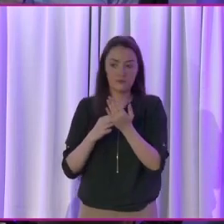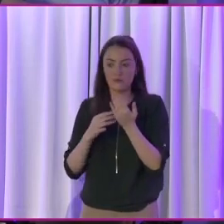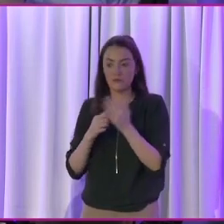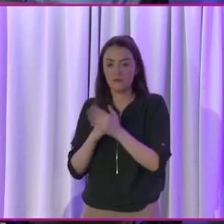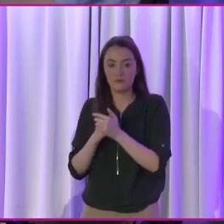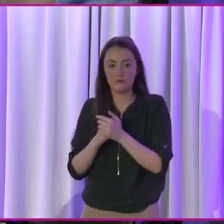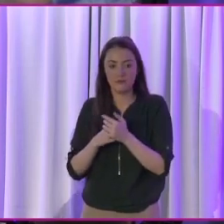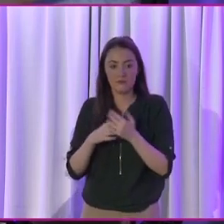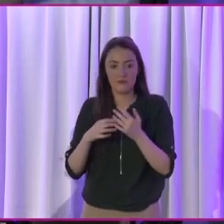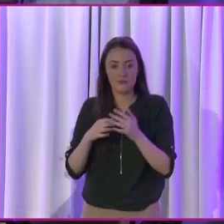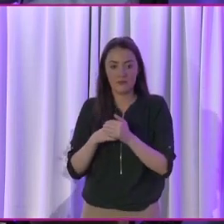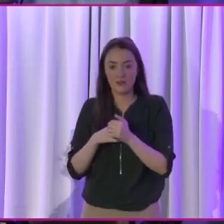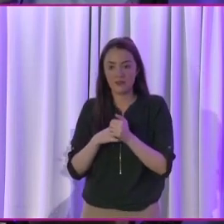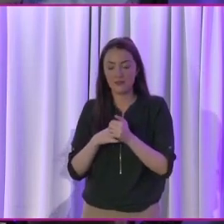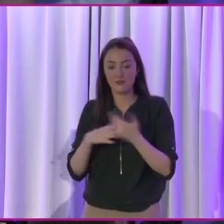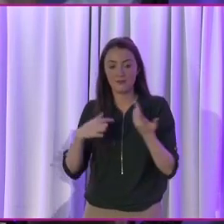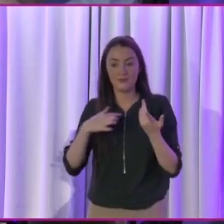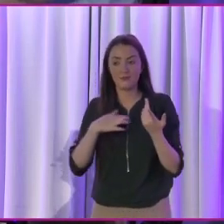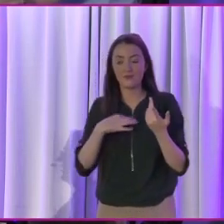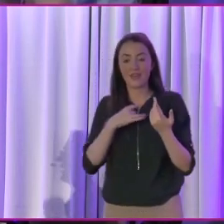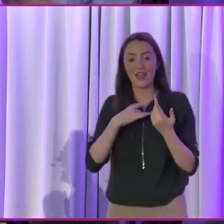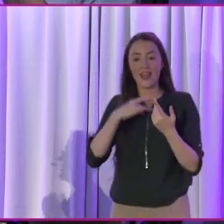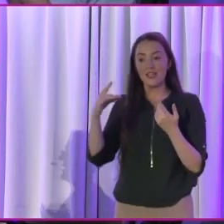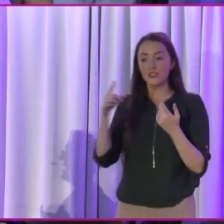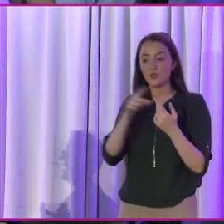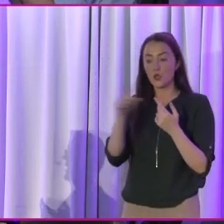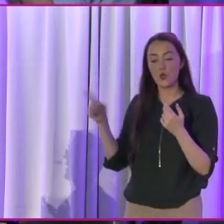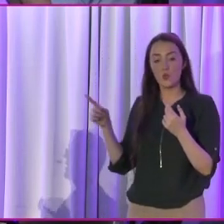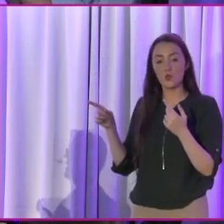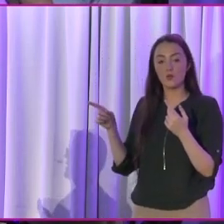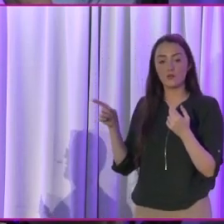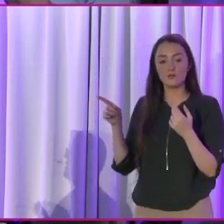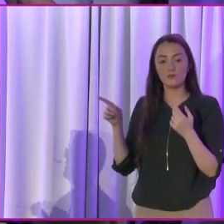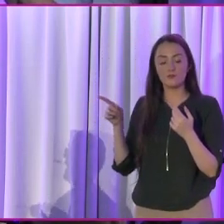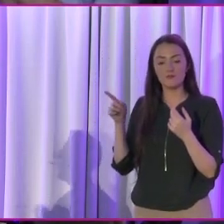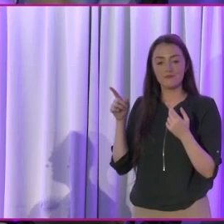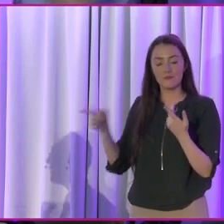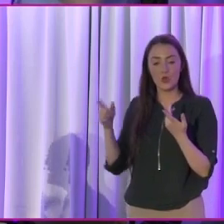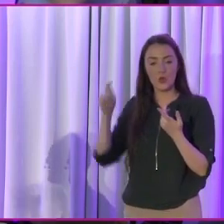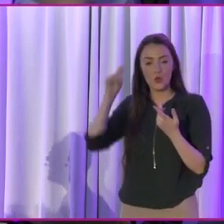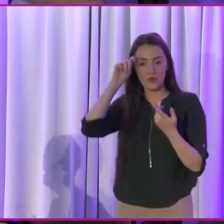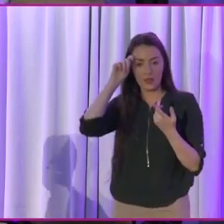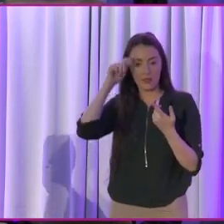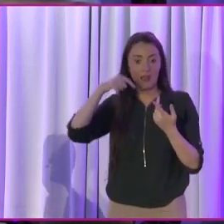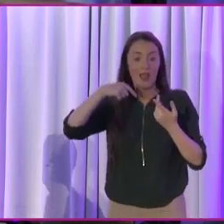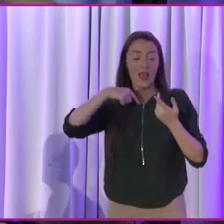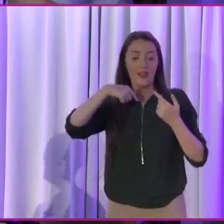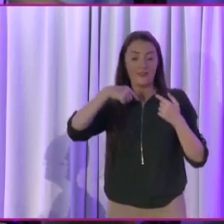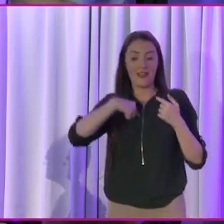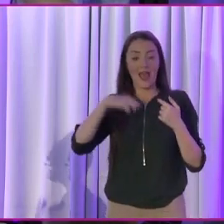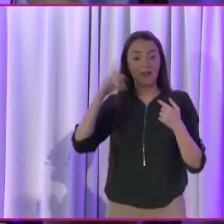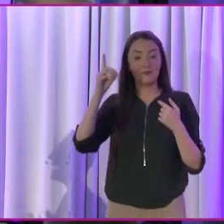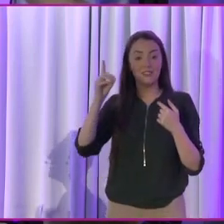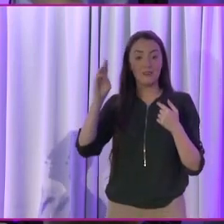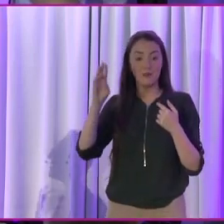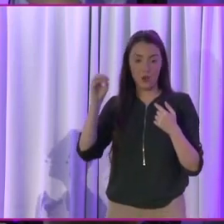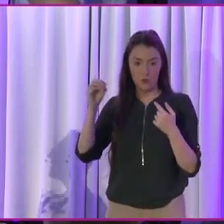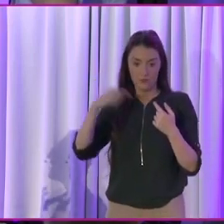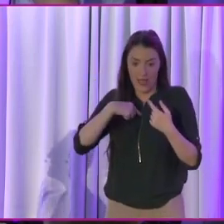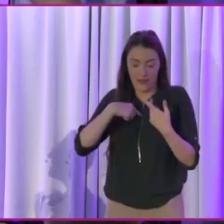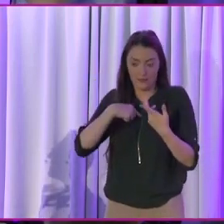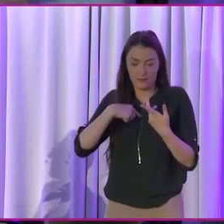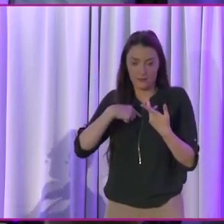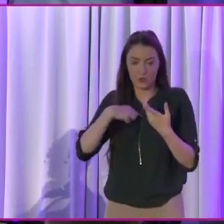to a different perspective. So, my ask to you, would you guys be thinking, I'm going from a DPO angle. So what I'm talking about is a collective,